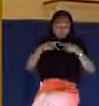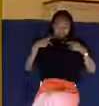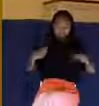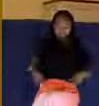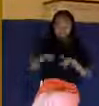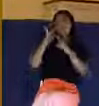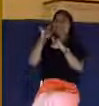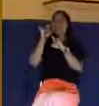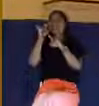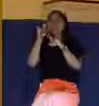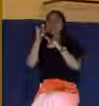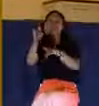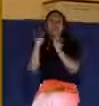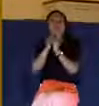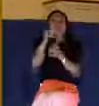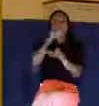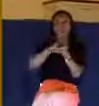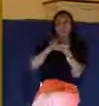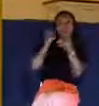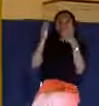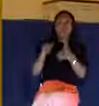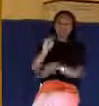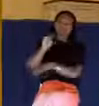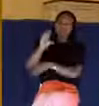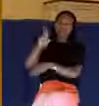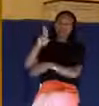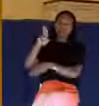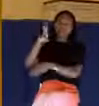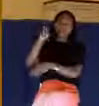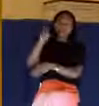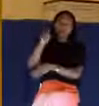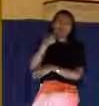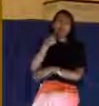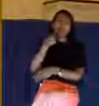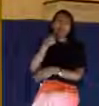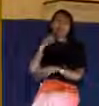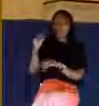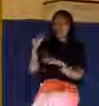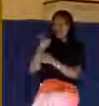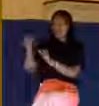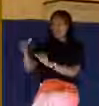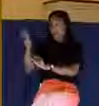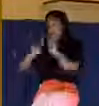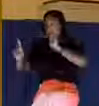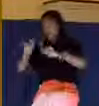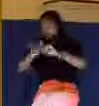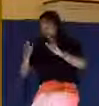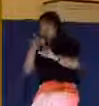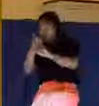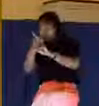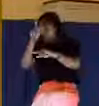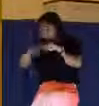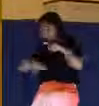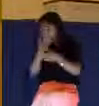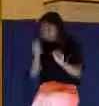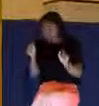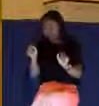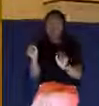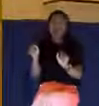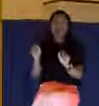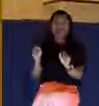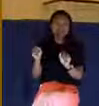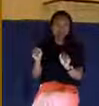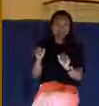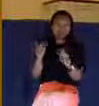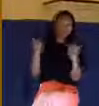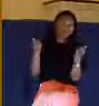with the scribes, he saved others himself. cannot save. Even